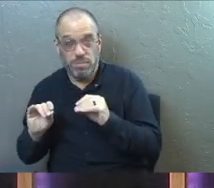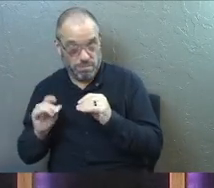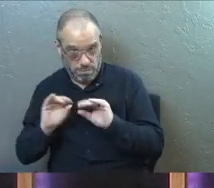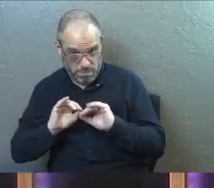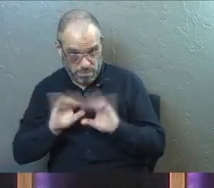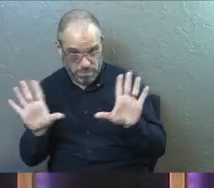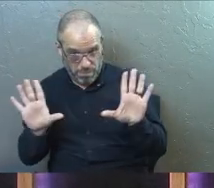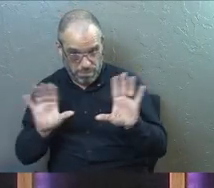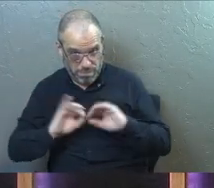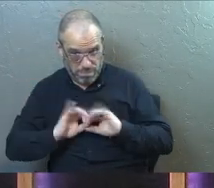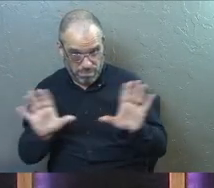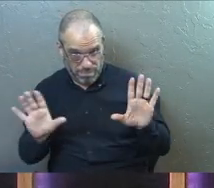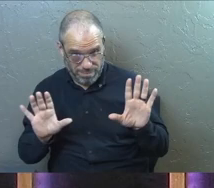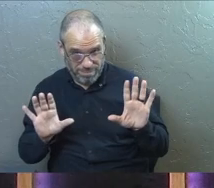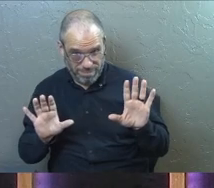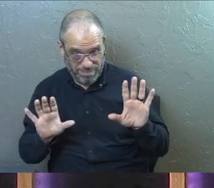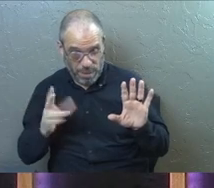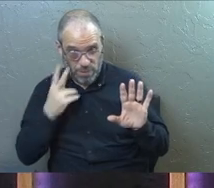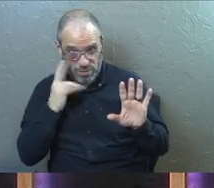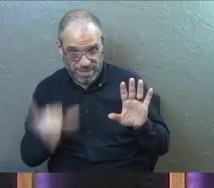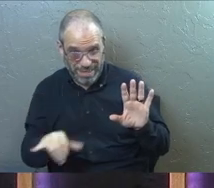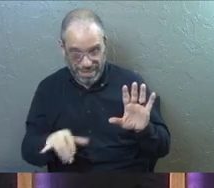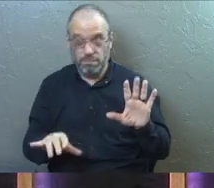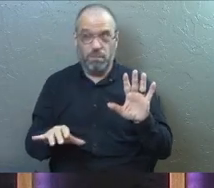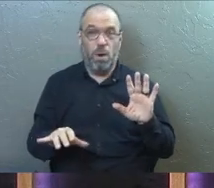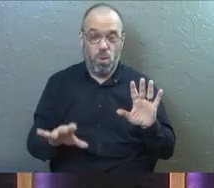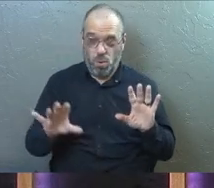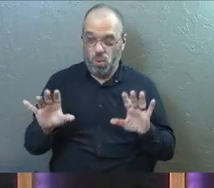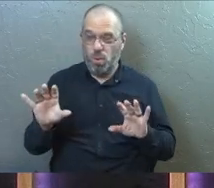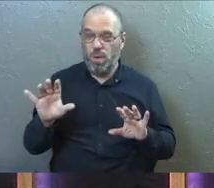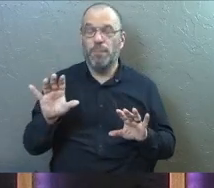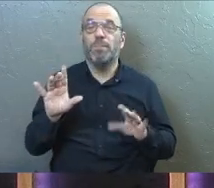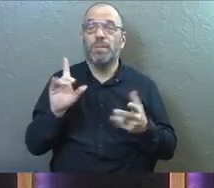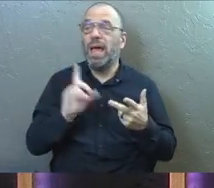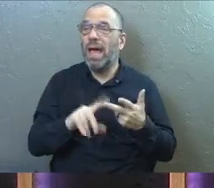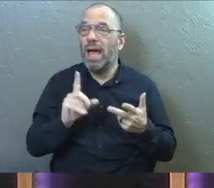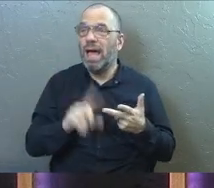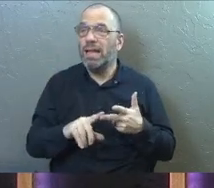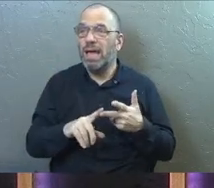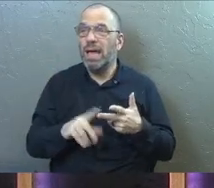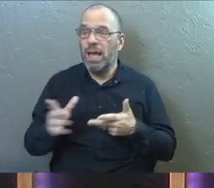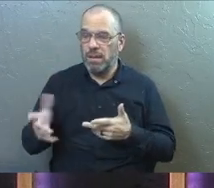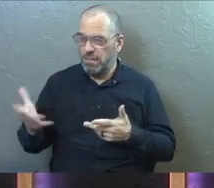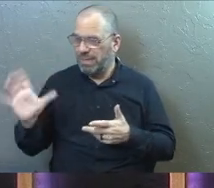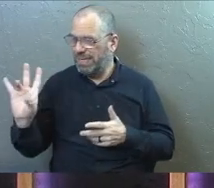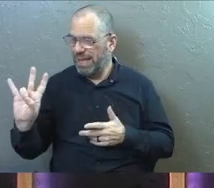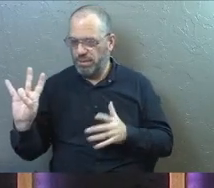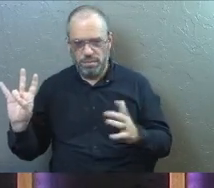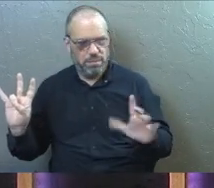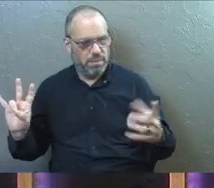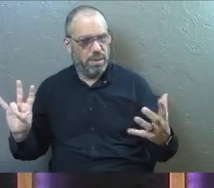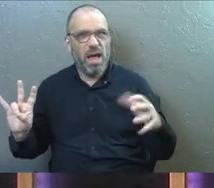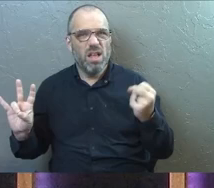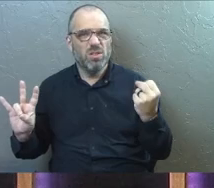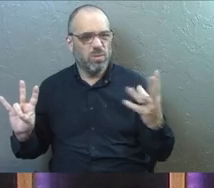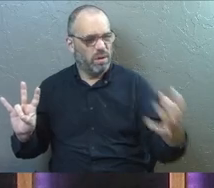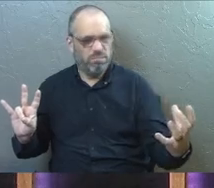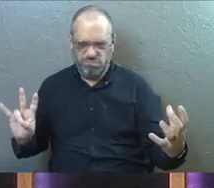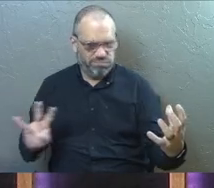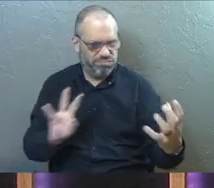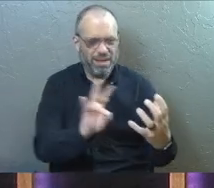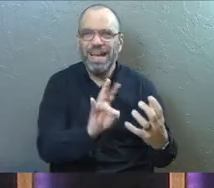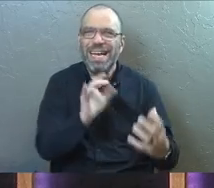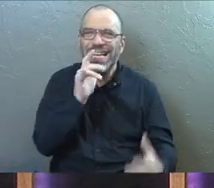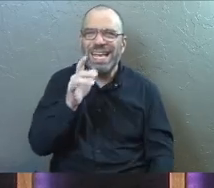sense? Just got to see that for a quick second. Also, it says that they presented them to the apostles. Again, this